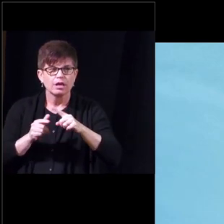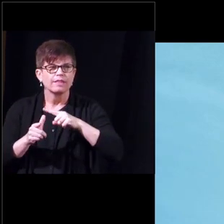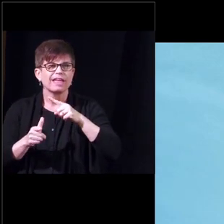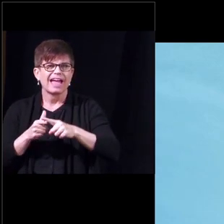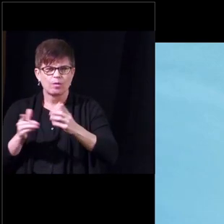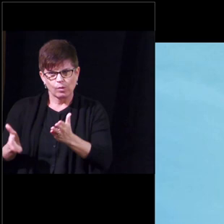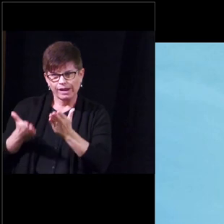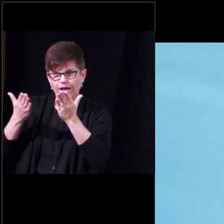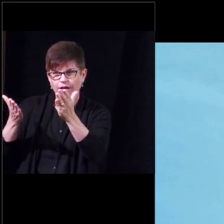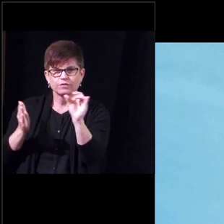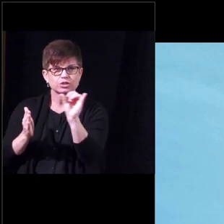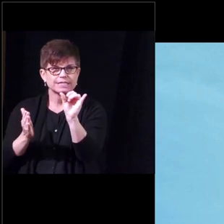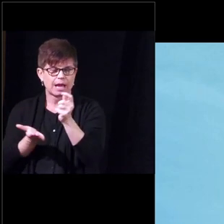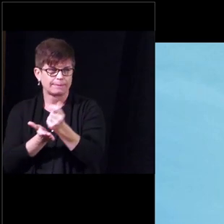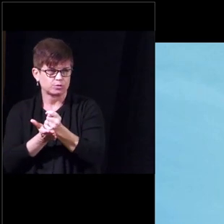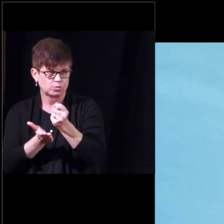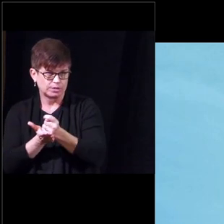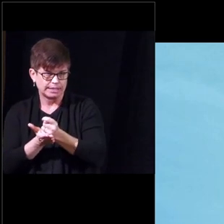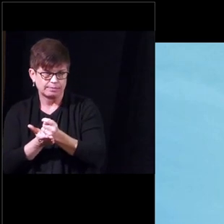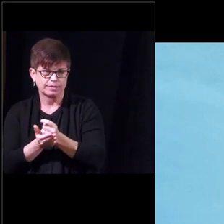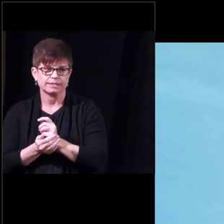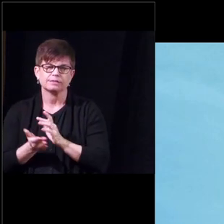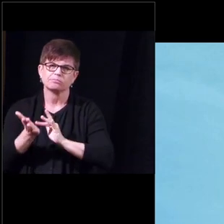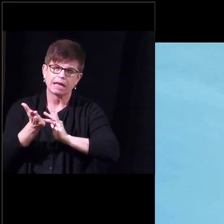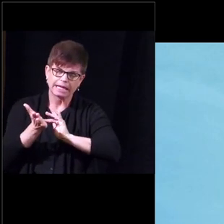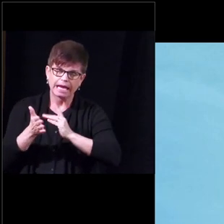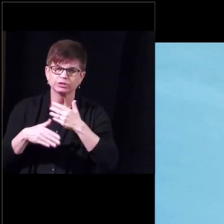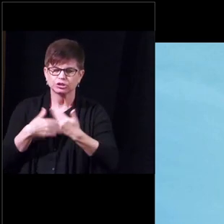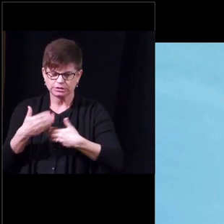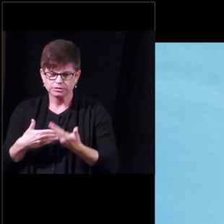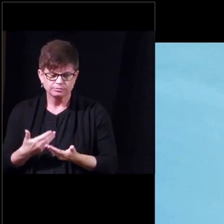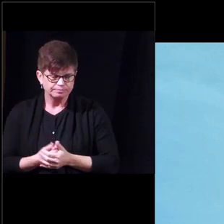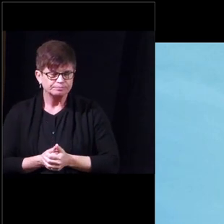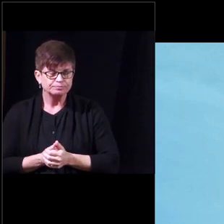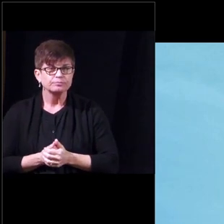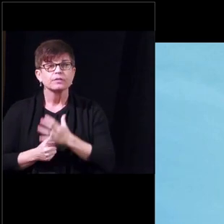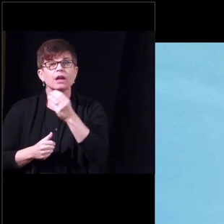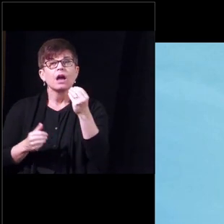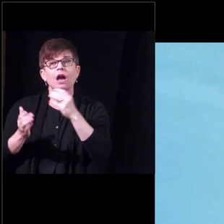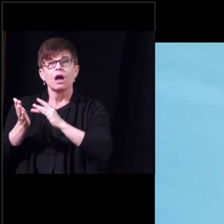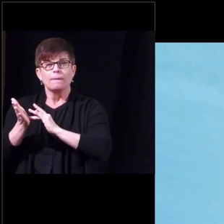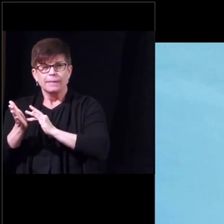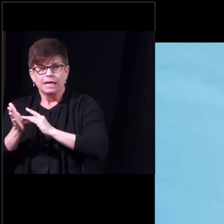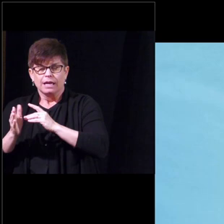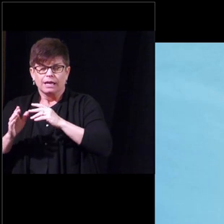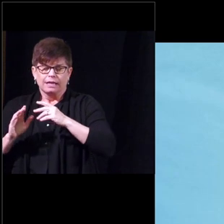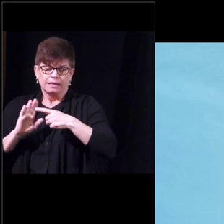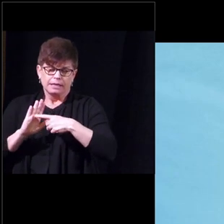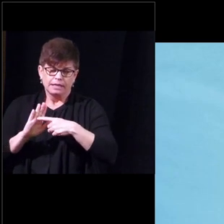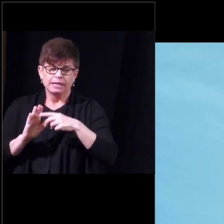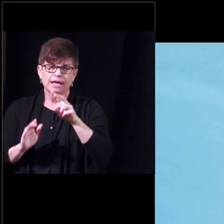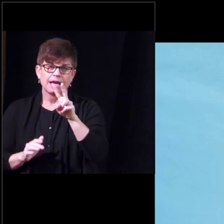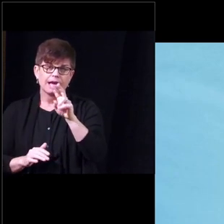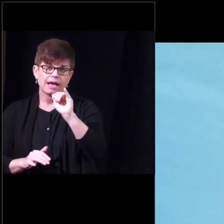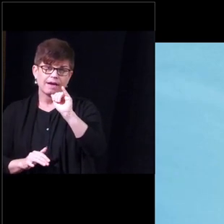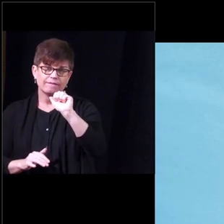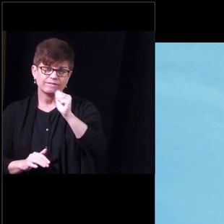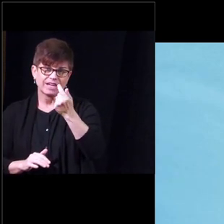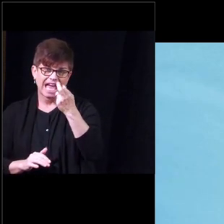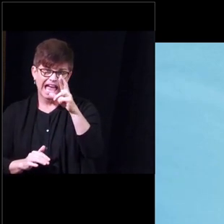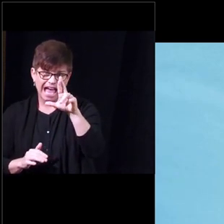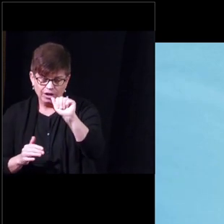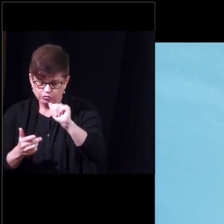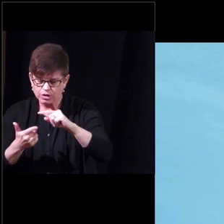same treatments and uh so that is the the medications like viagra and cialis and levitra